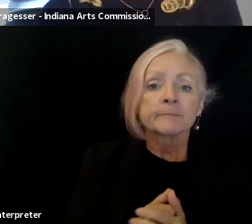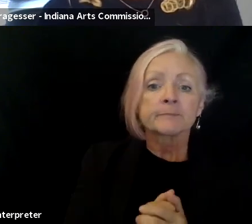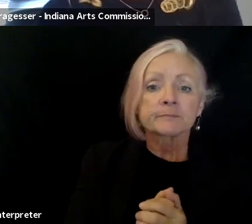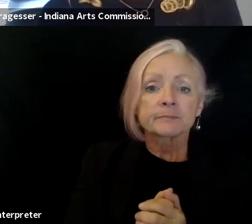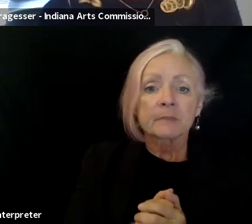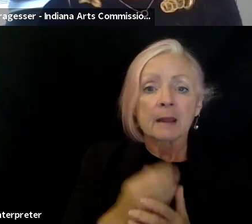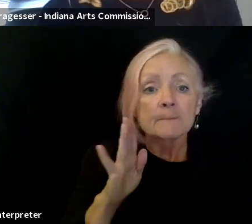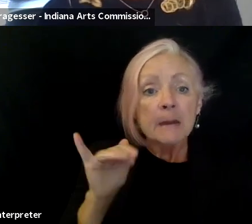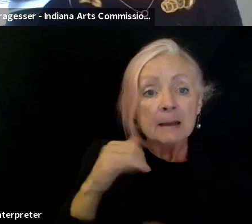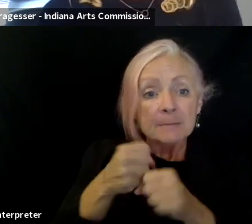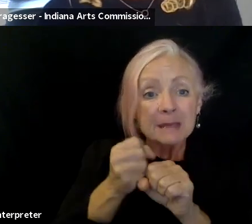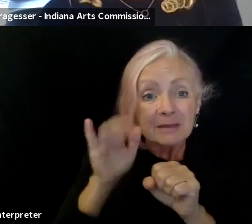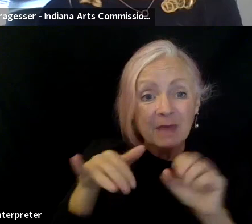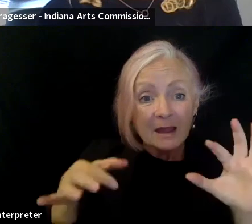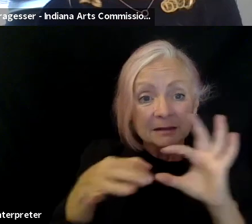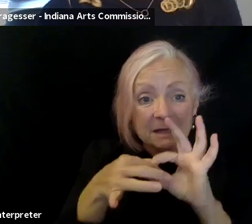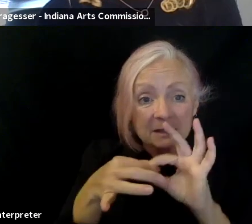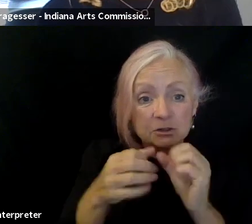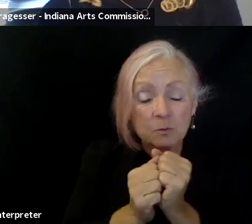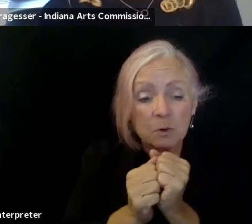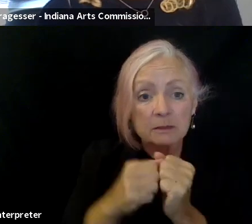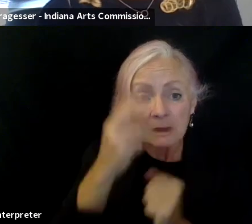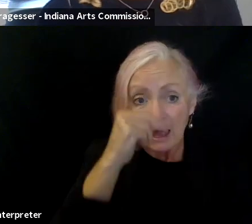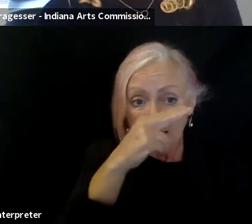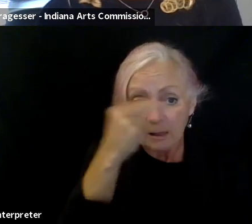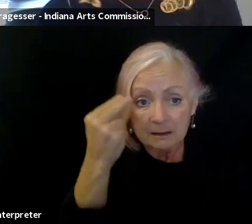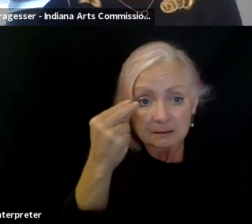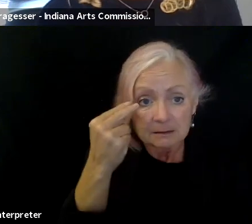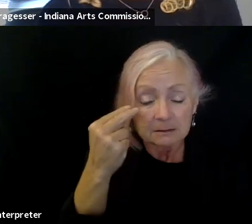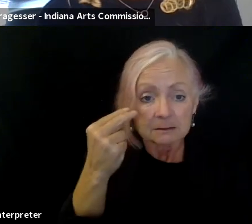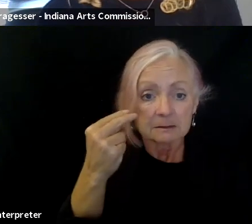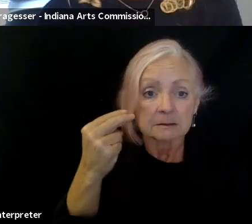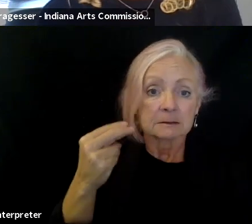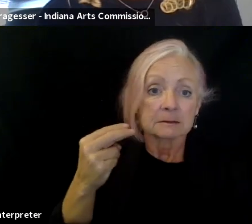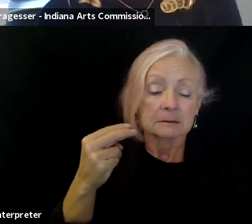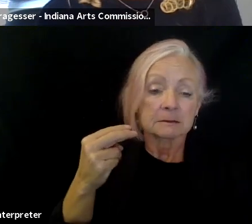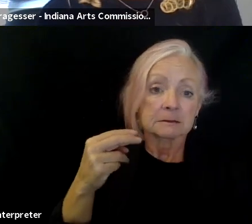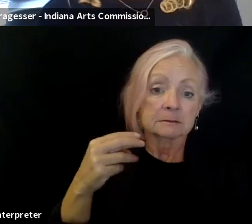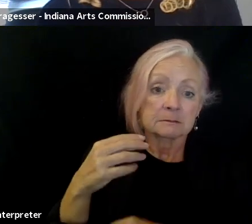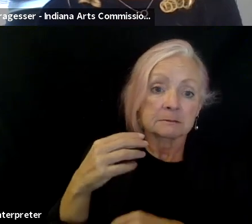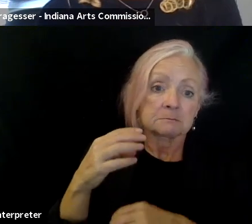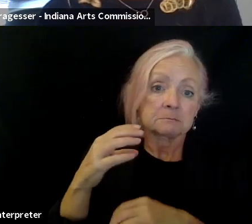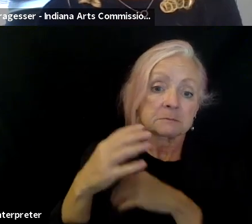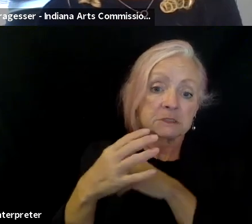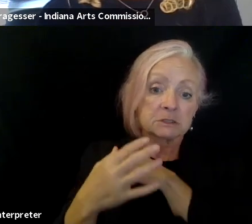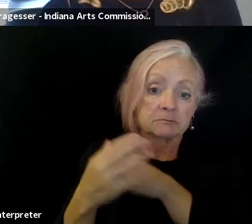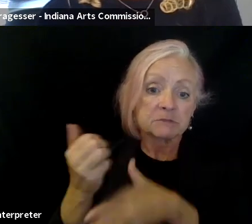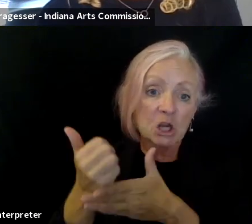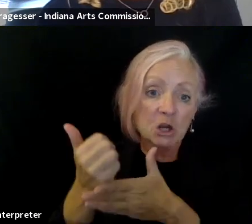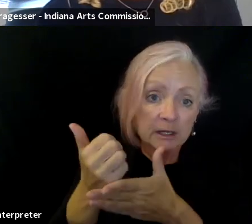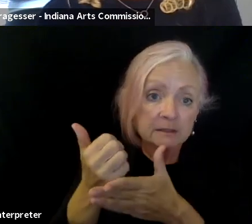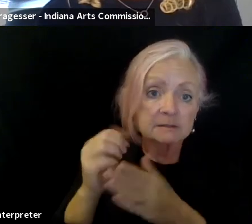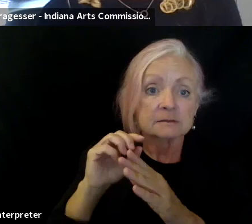making that connection with Catholic Charities and going through different, um, events,